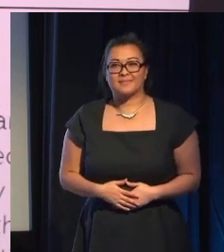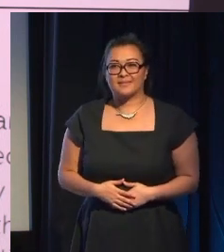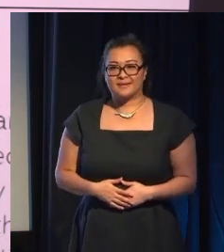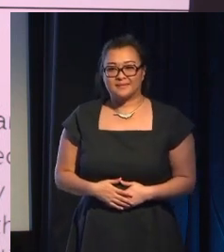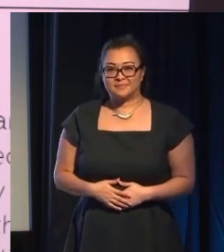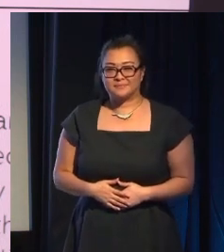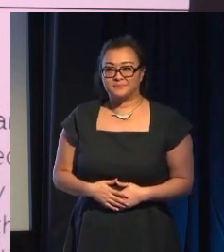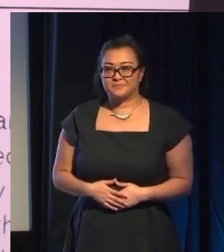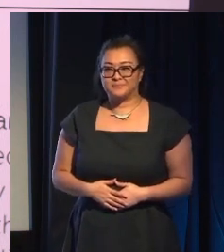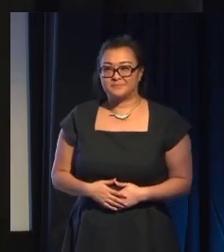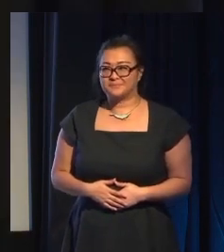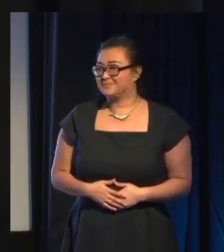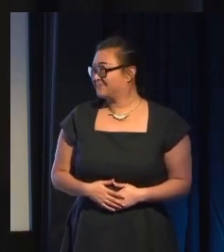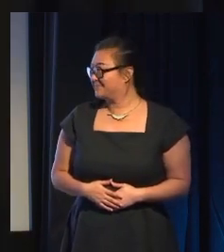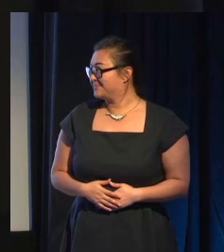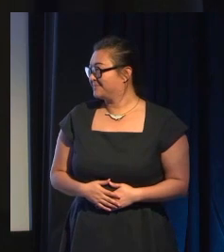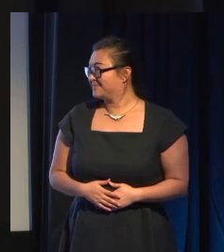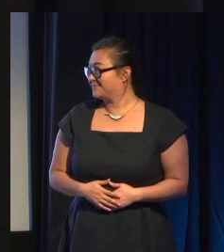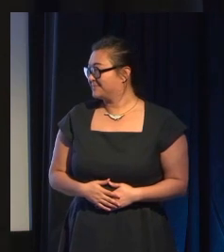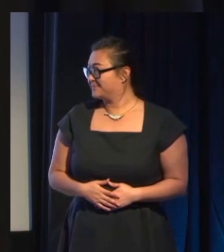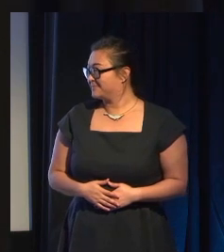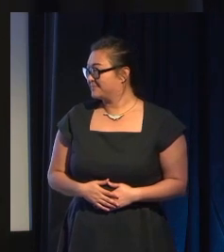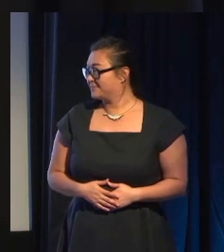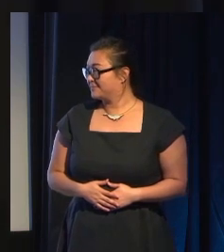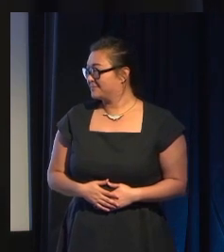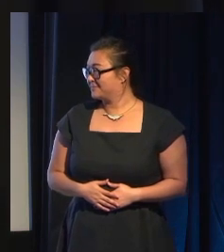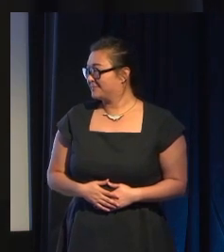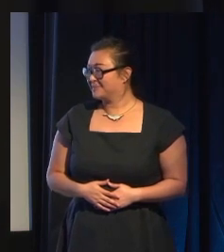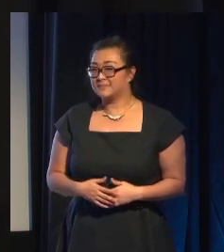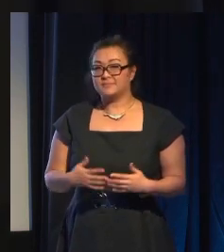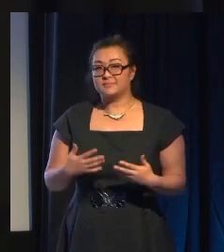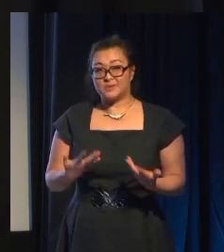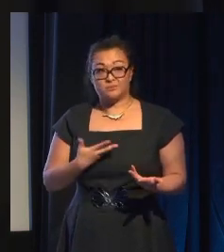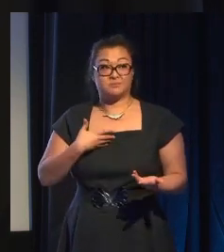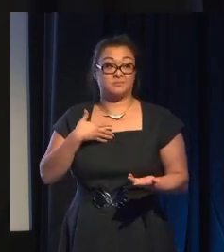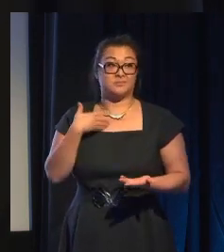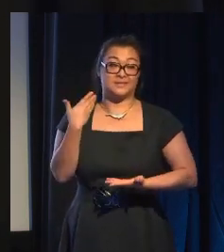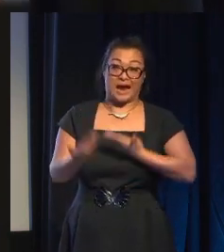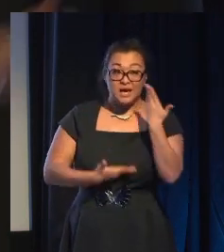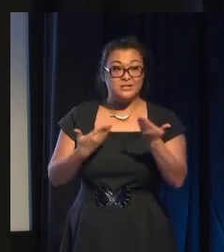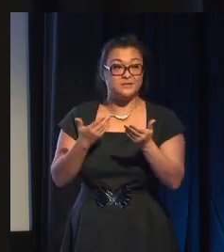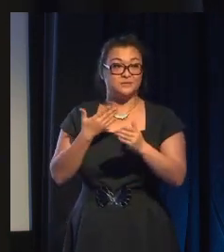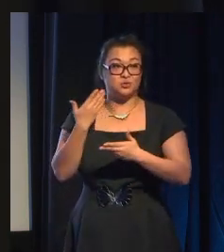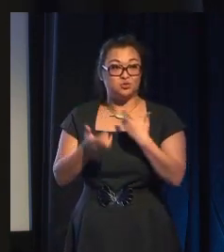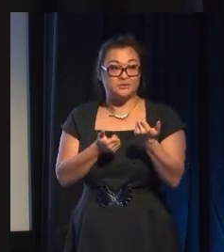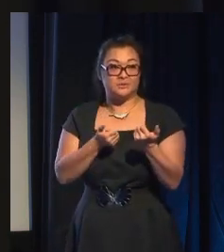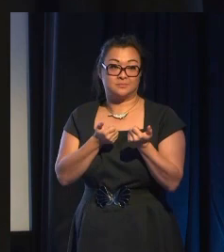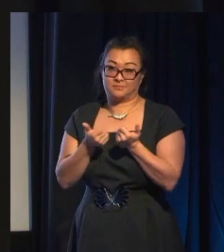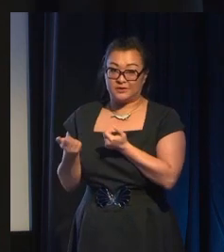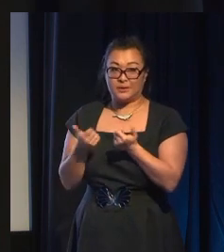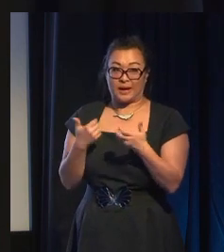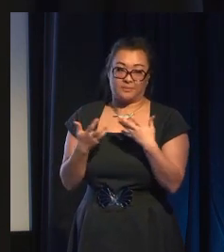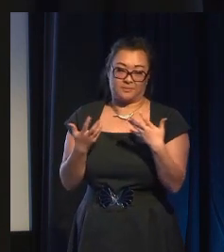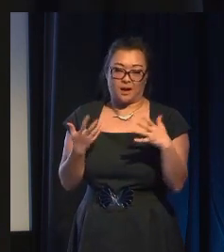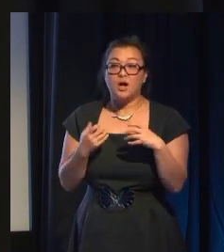So, yeah. So, yeah. Narrative, storytelling, video games, you know, story, blah, blah, blah, blah, Words are